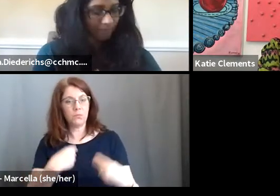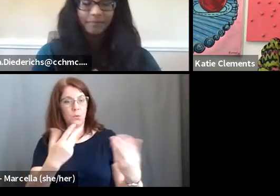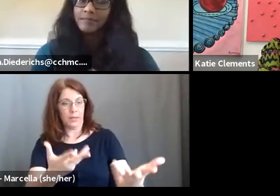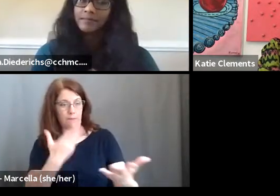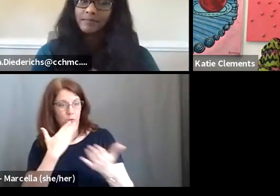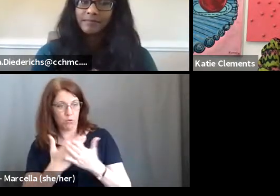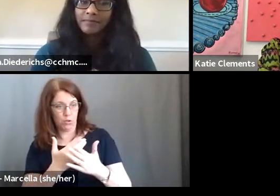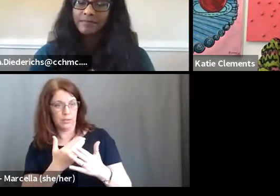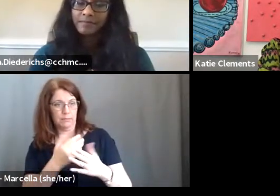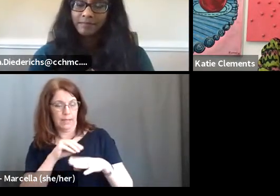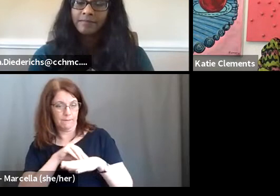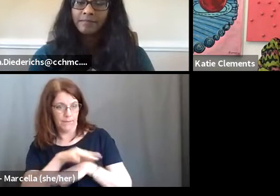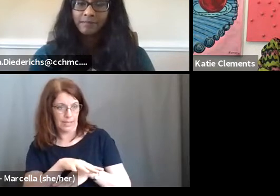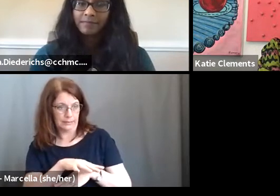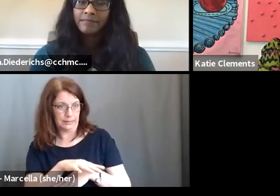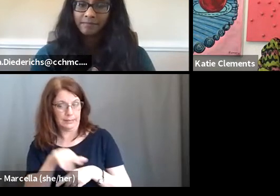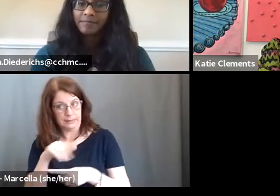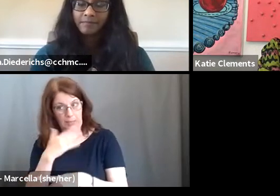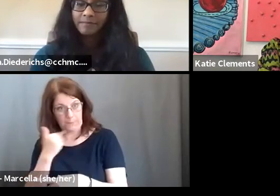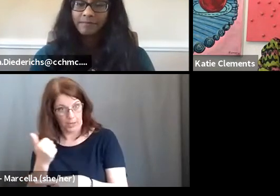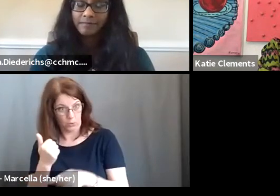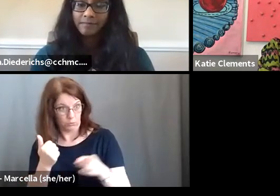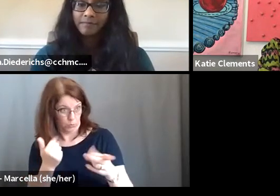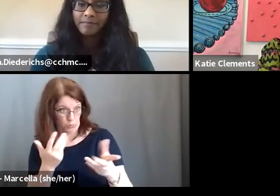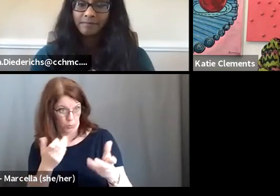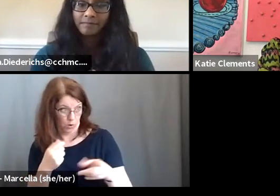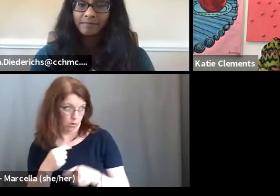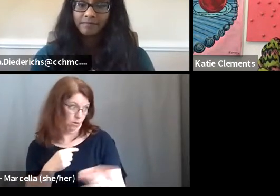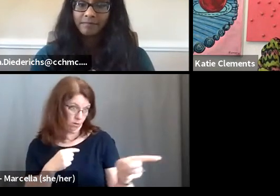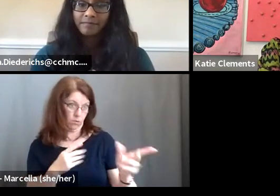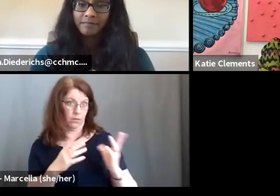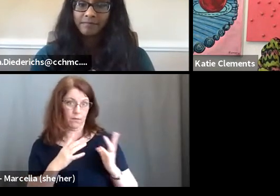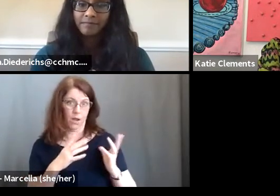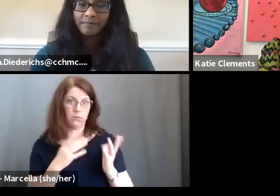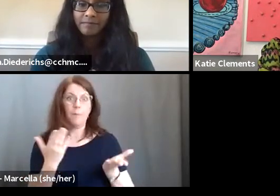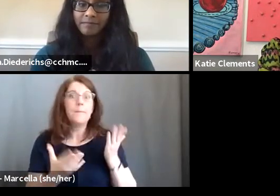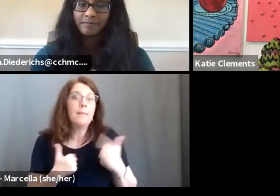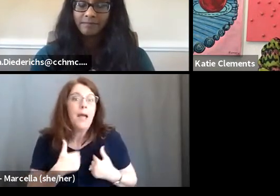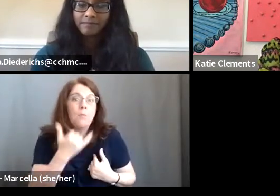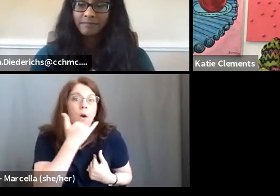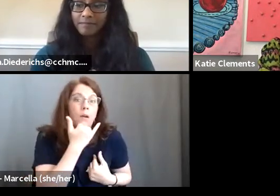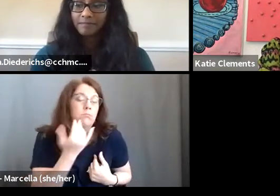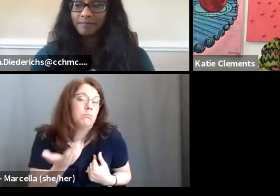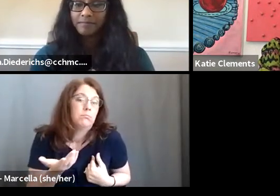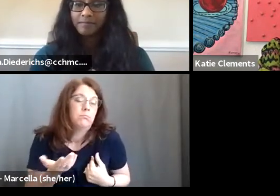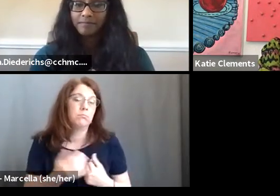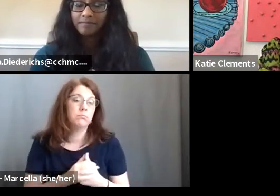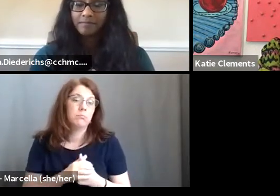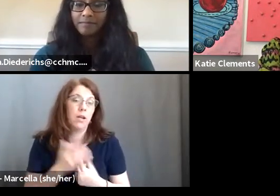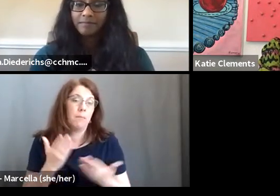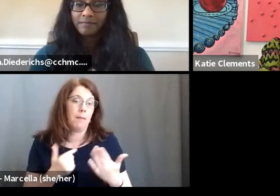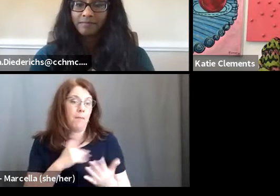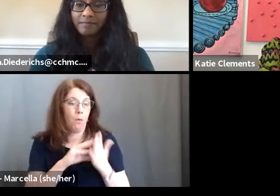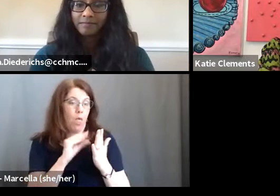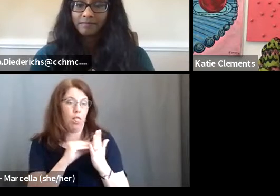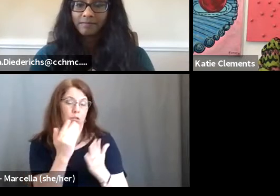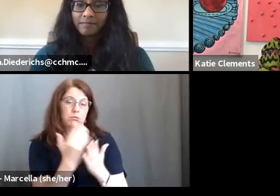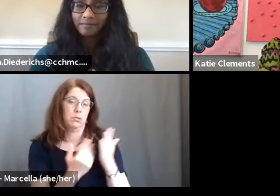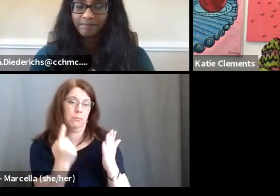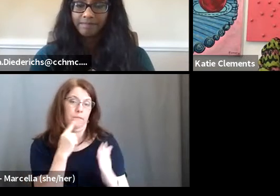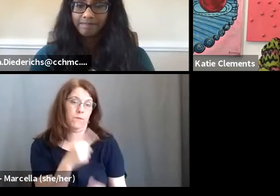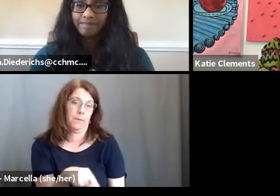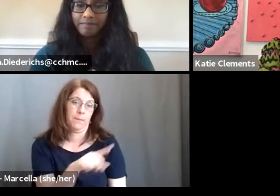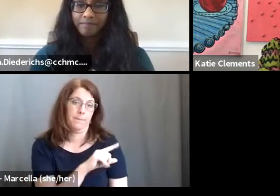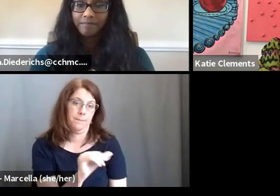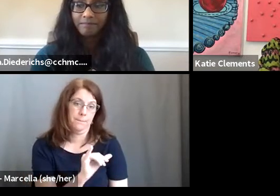advice. I think this is the better direction, but if you want to go at, you know, Hey, because maybe I'm wrong, you know, maybe I'll, maybe I'll learn from something from that and